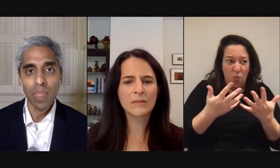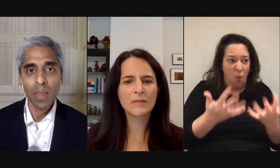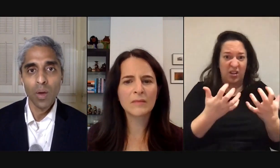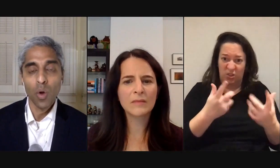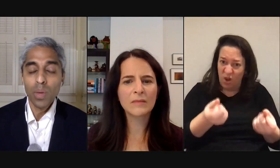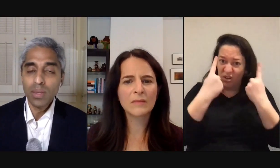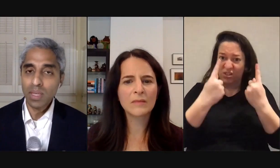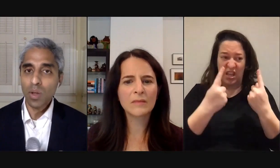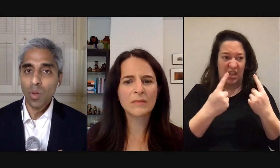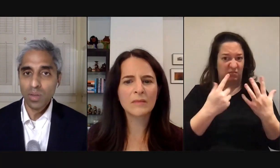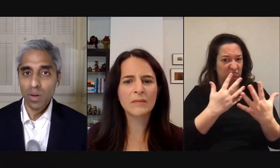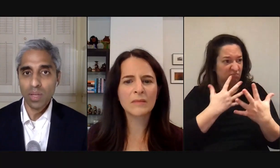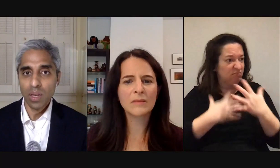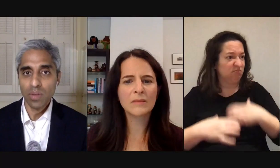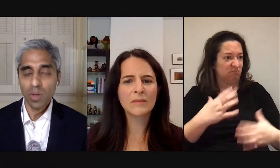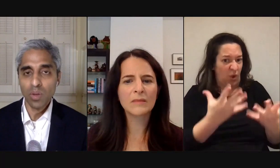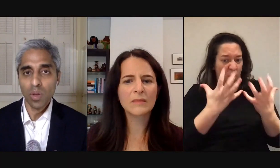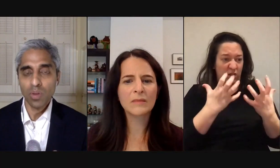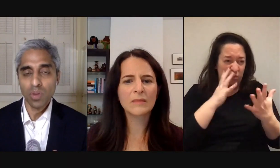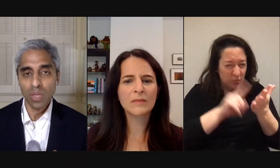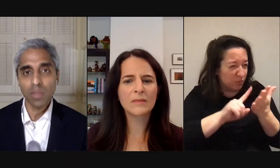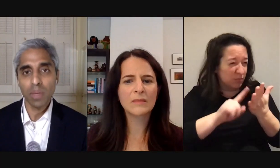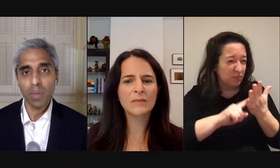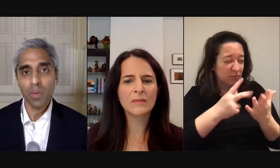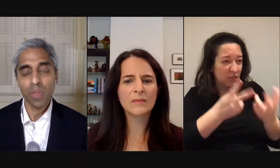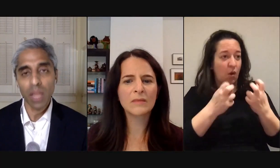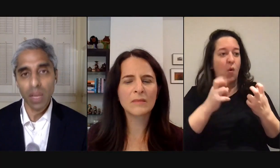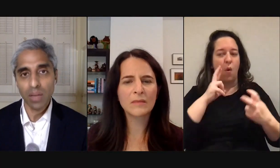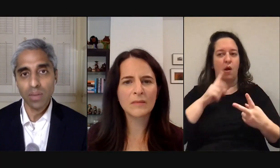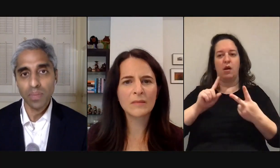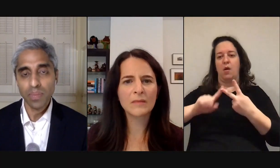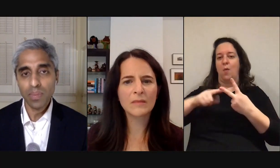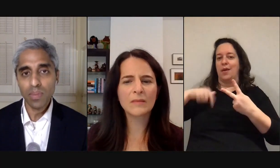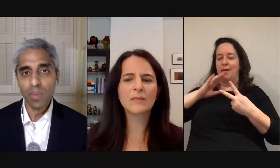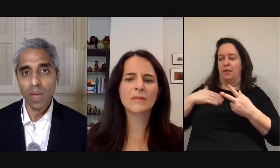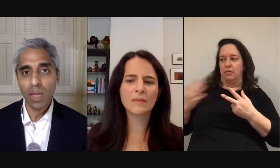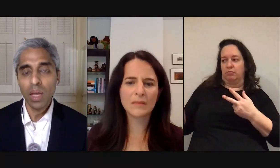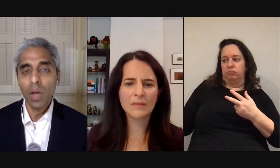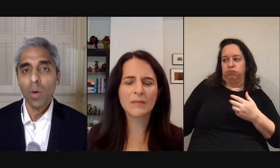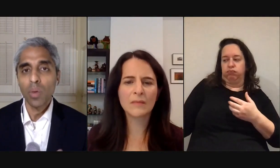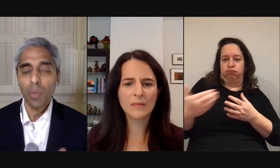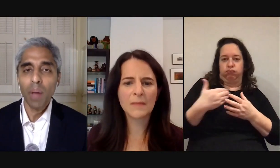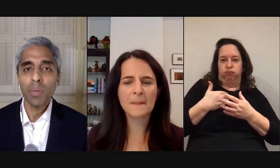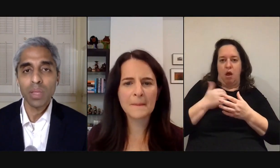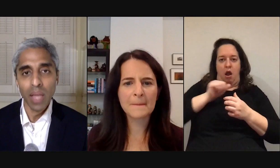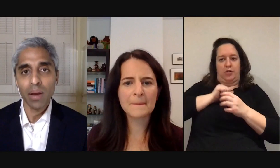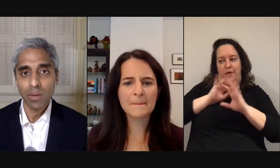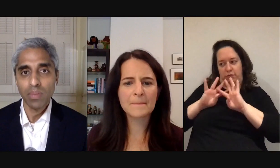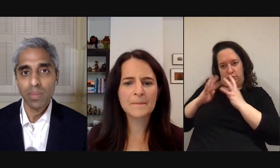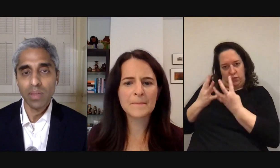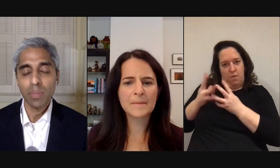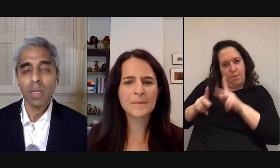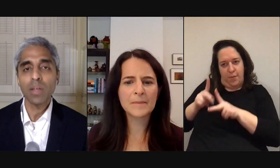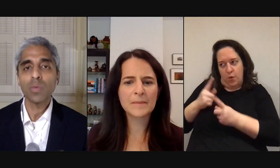or we can seek to cloister ourselves closer and closer just to people who think like us and the problem with the